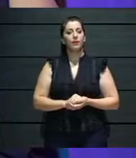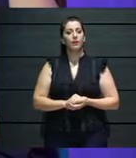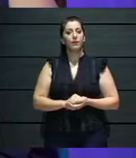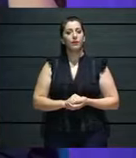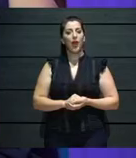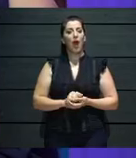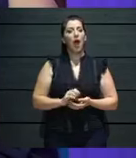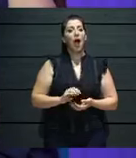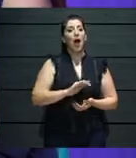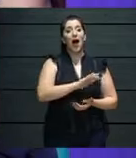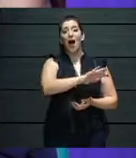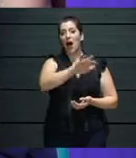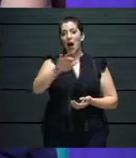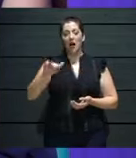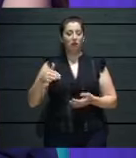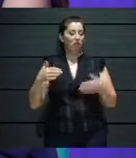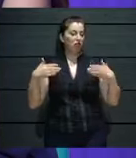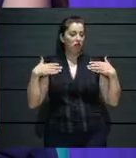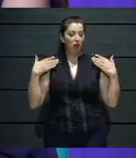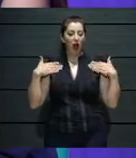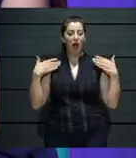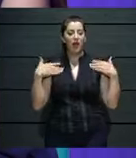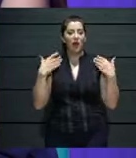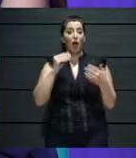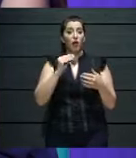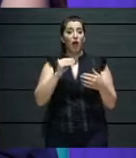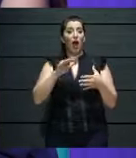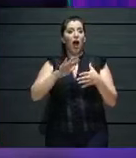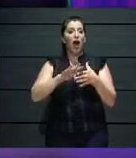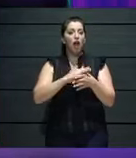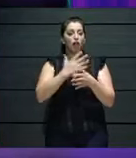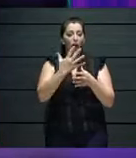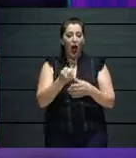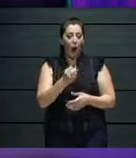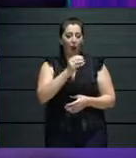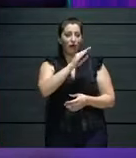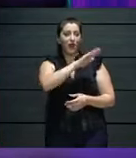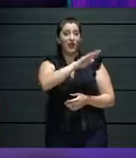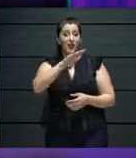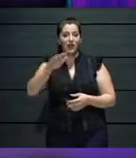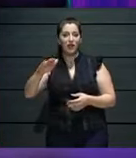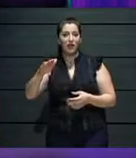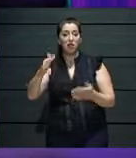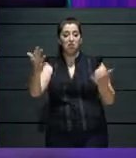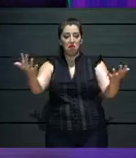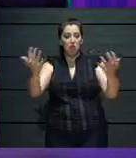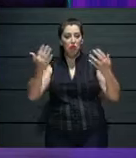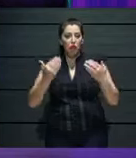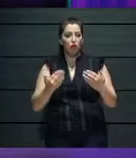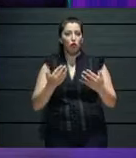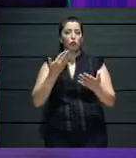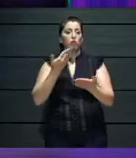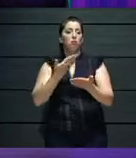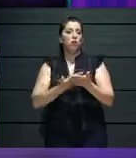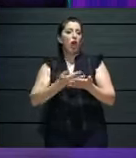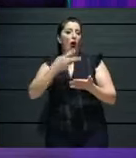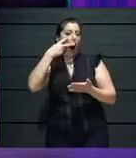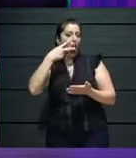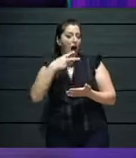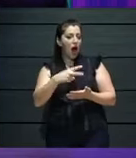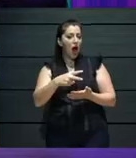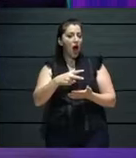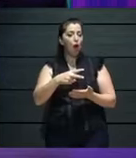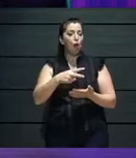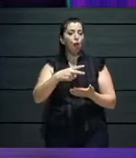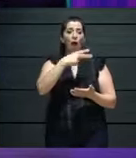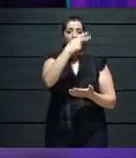audiences we have or we had because we're running through a phase where